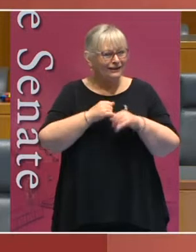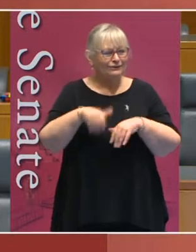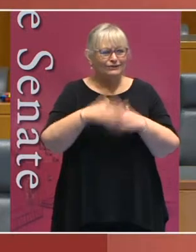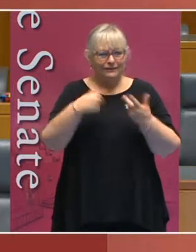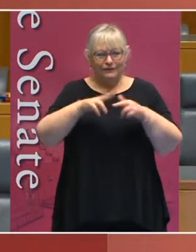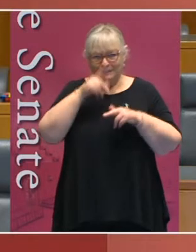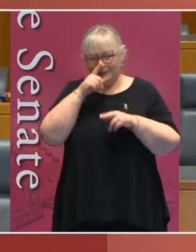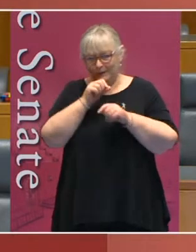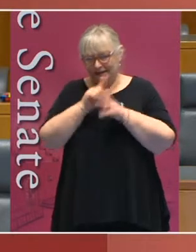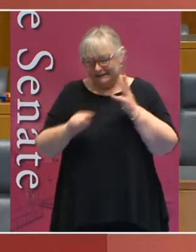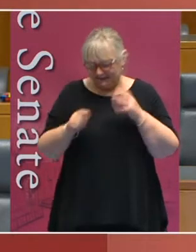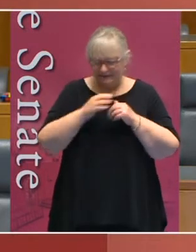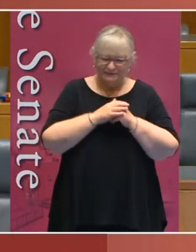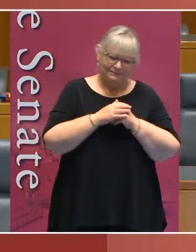Disability.